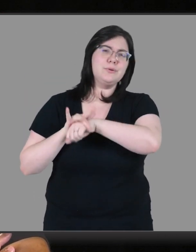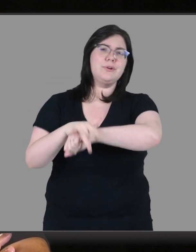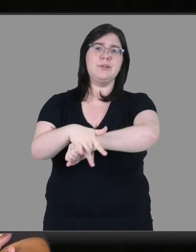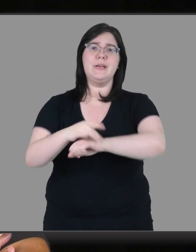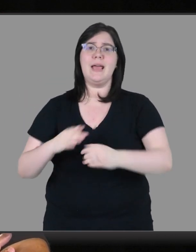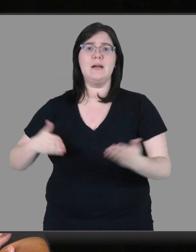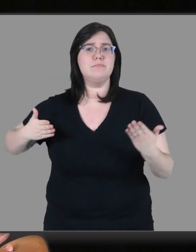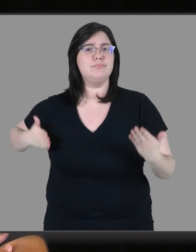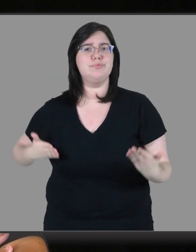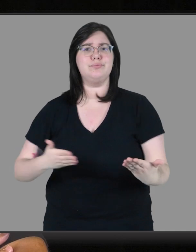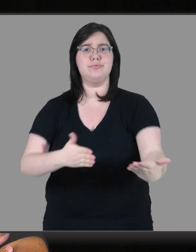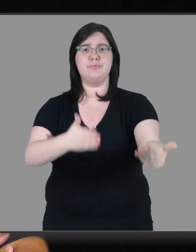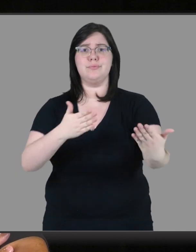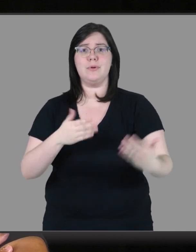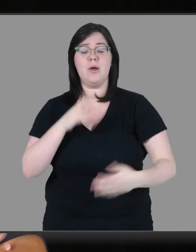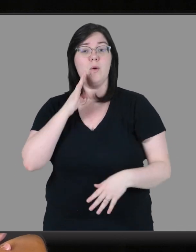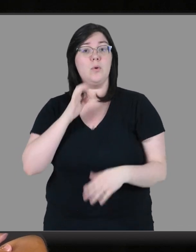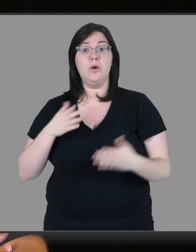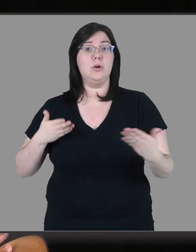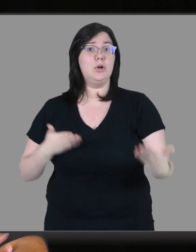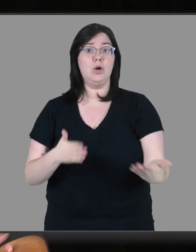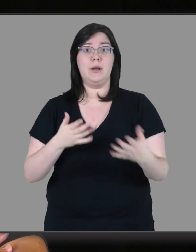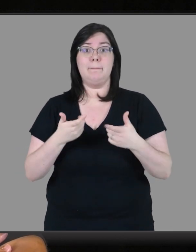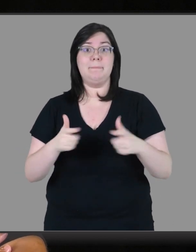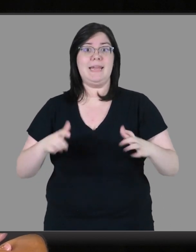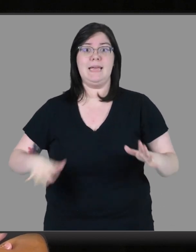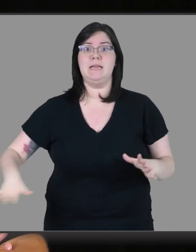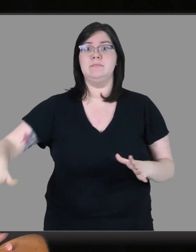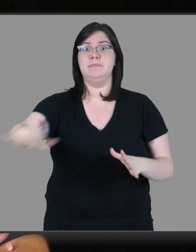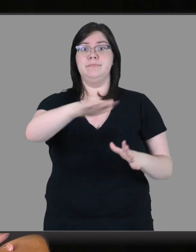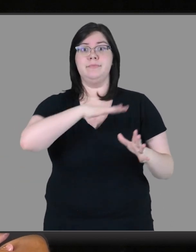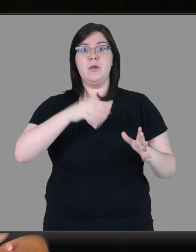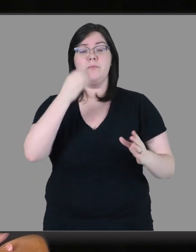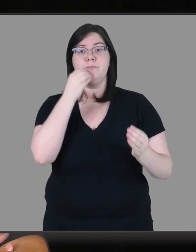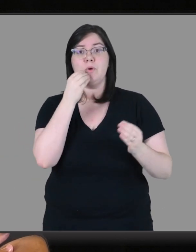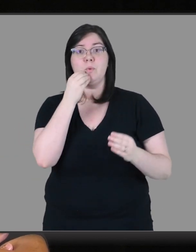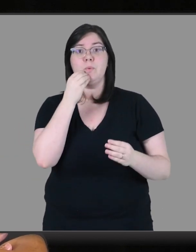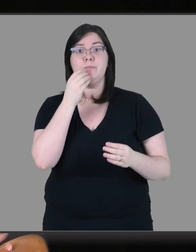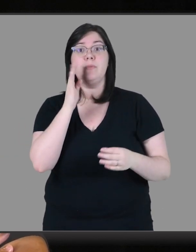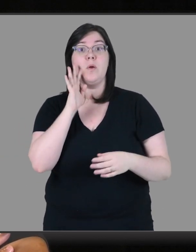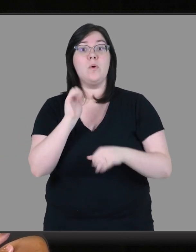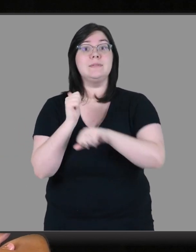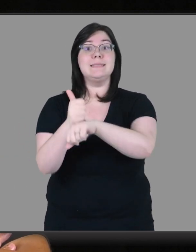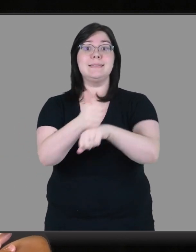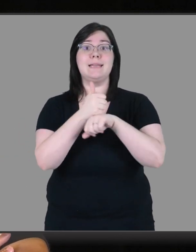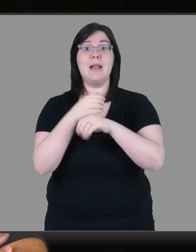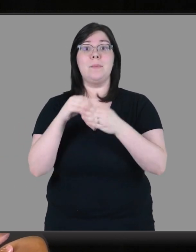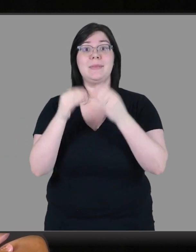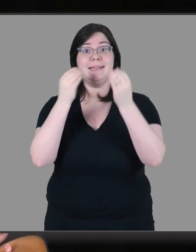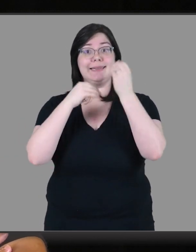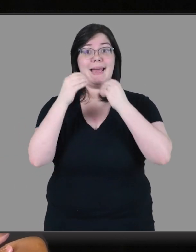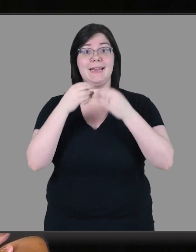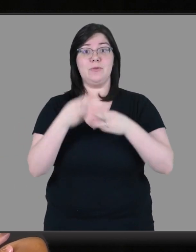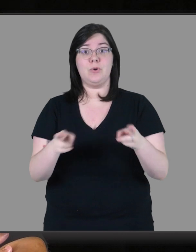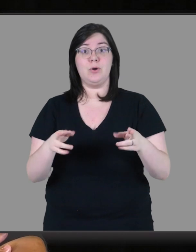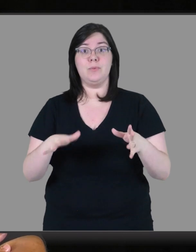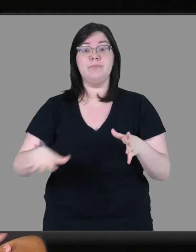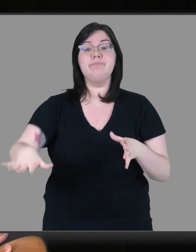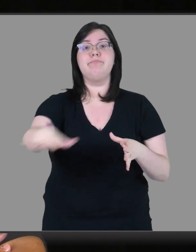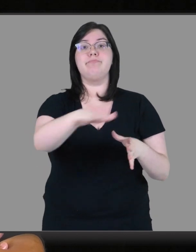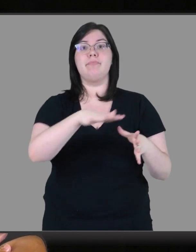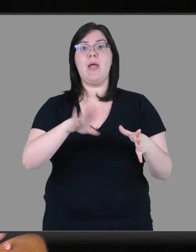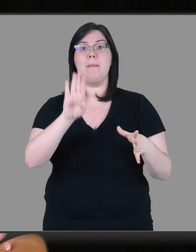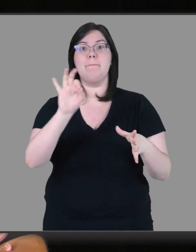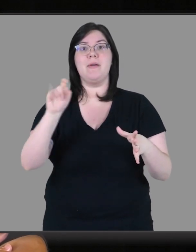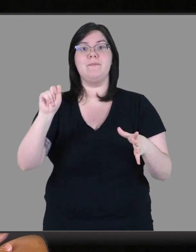And the men at the restaurant would come in really early and cook, just cook a big spread of